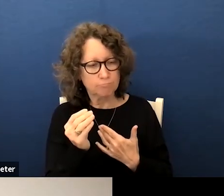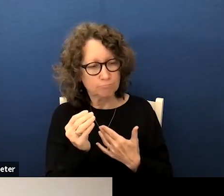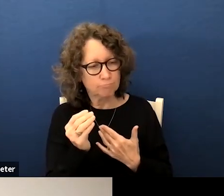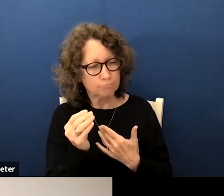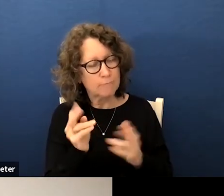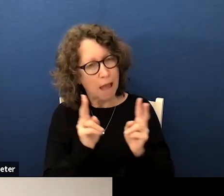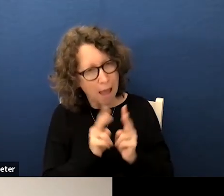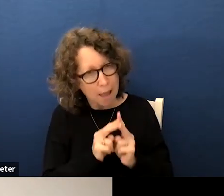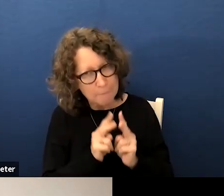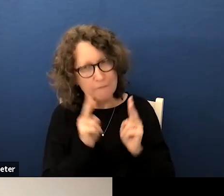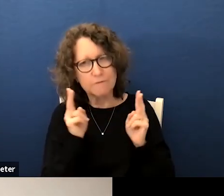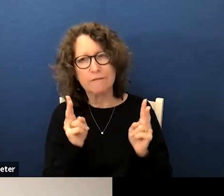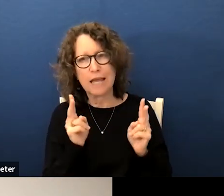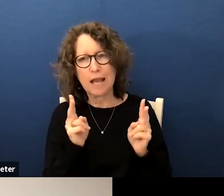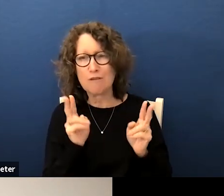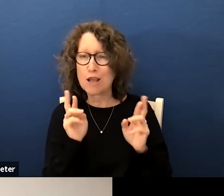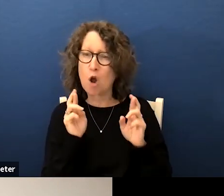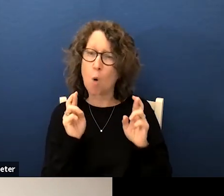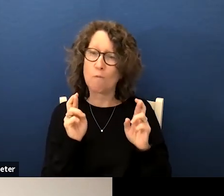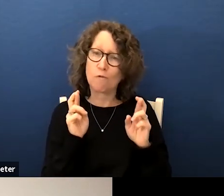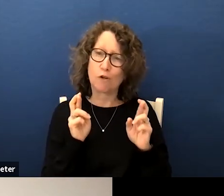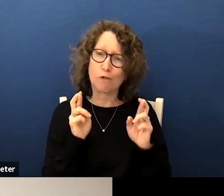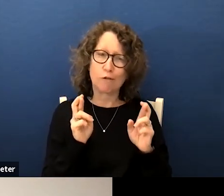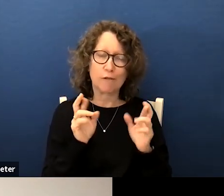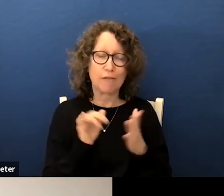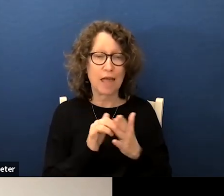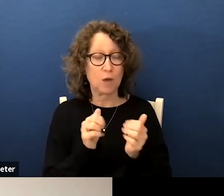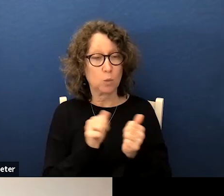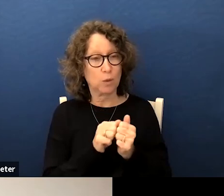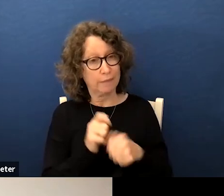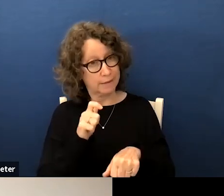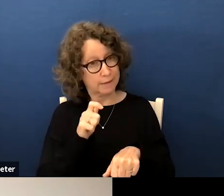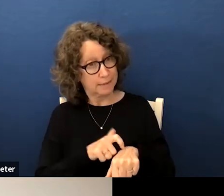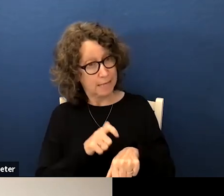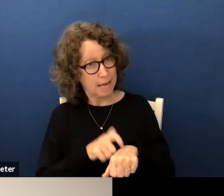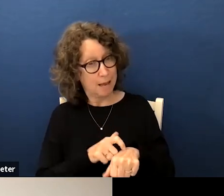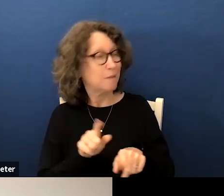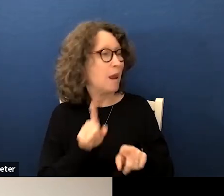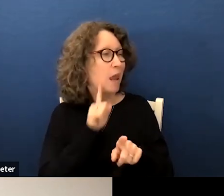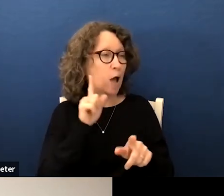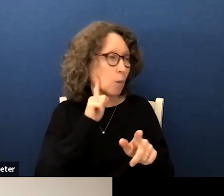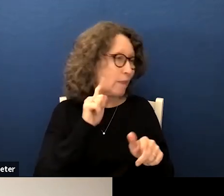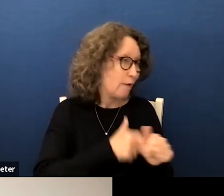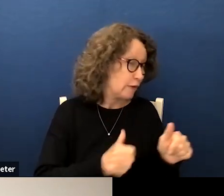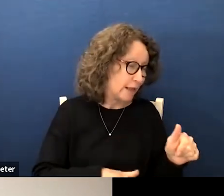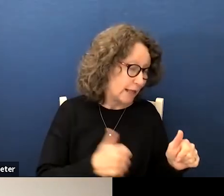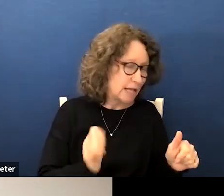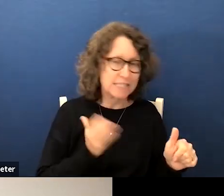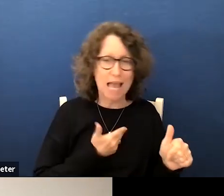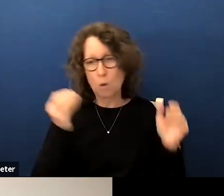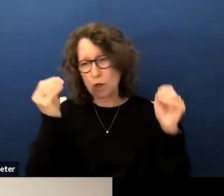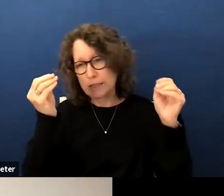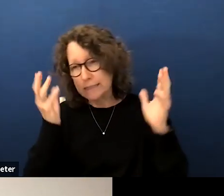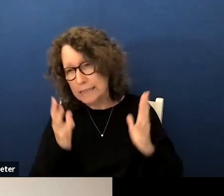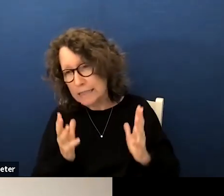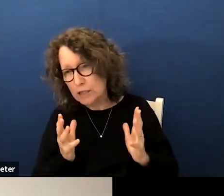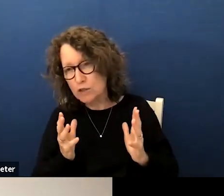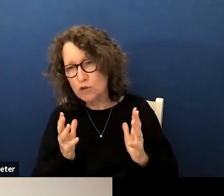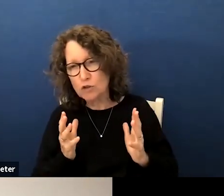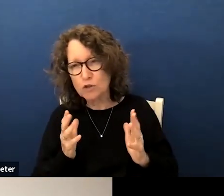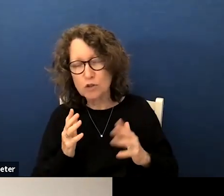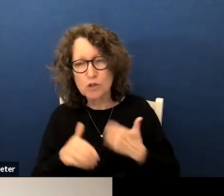very hopeful that with time just like with everything um our teachers will